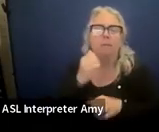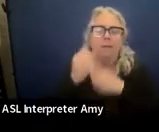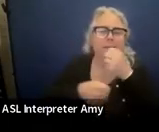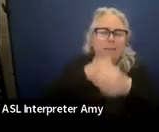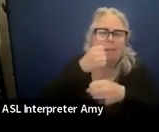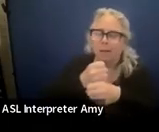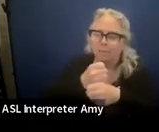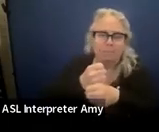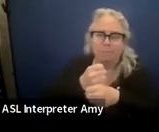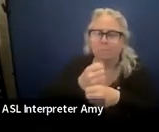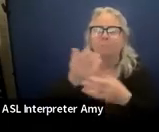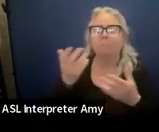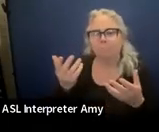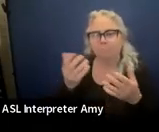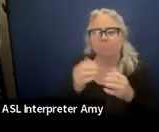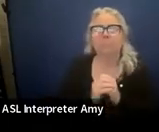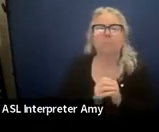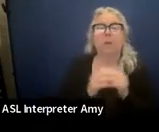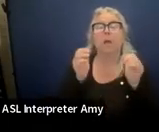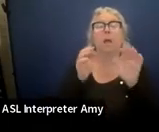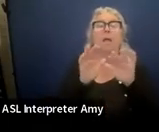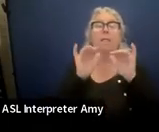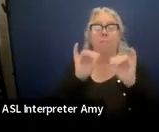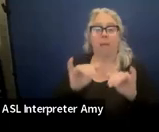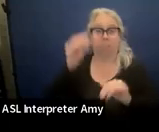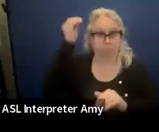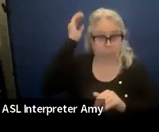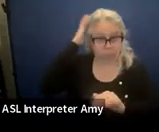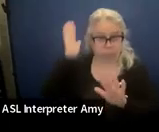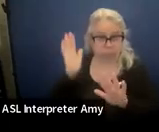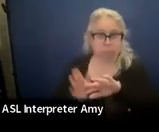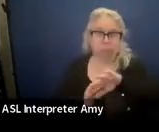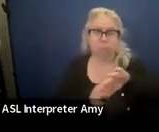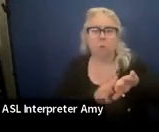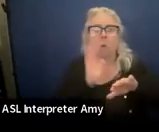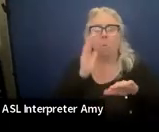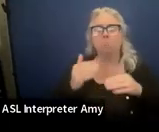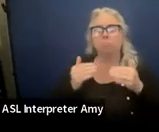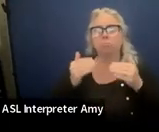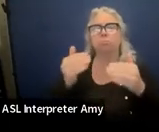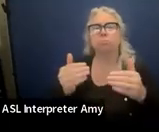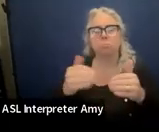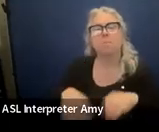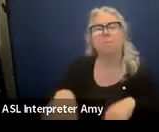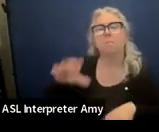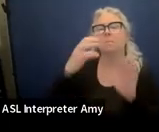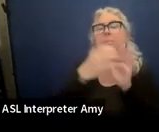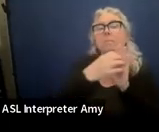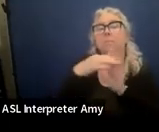All right. So, with that in mind, we are going to move on to Section 5.